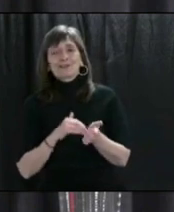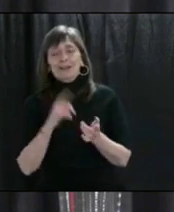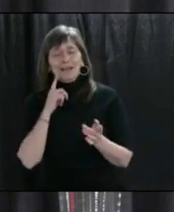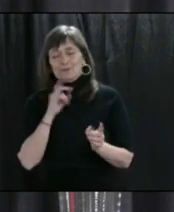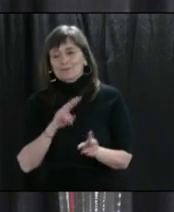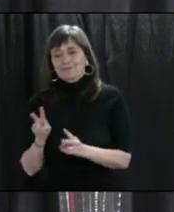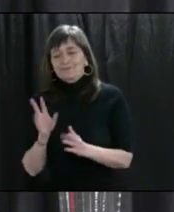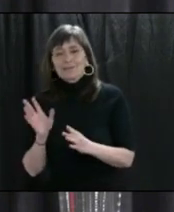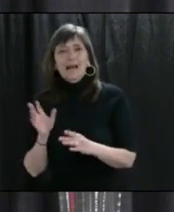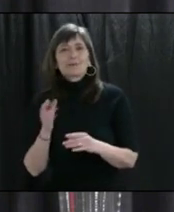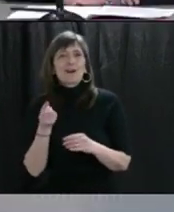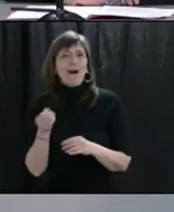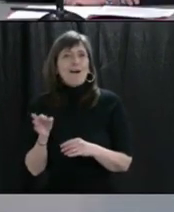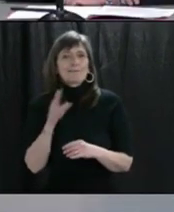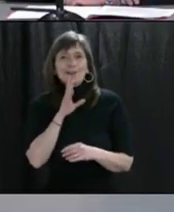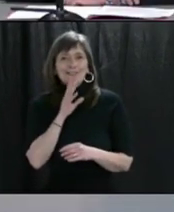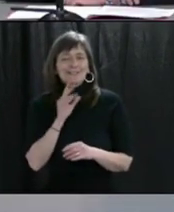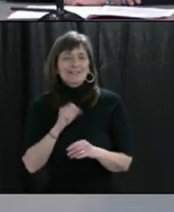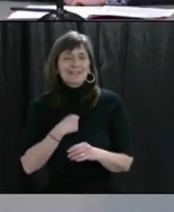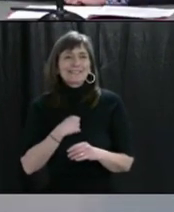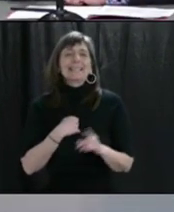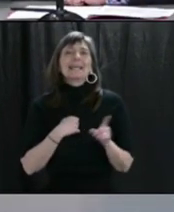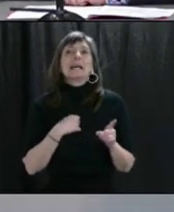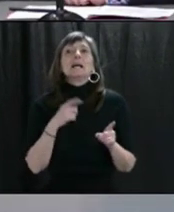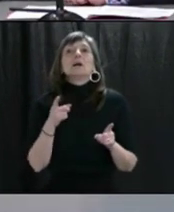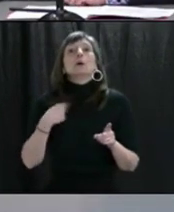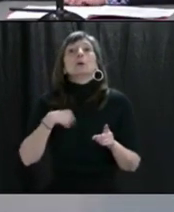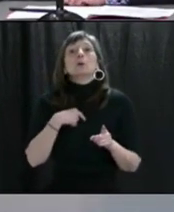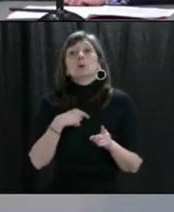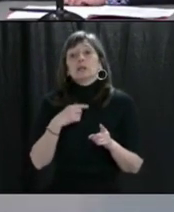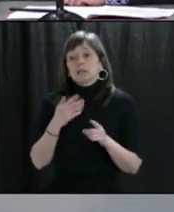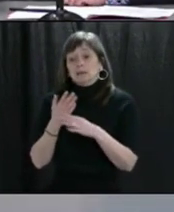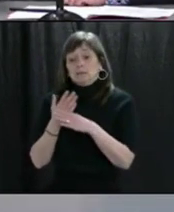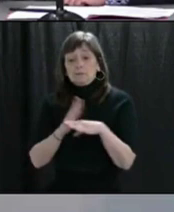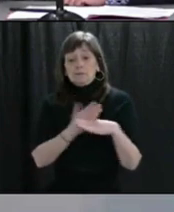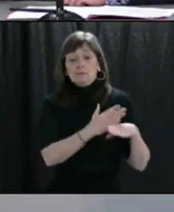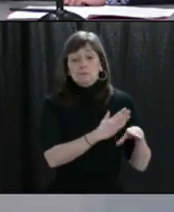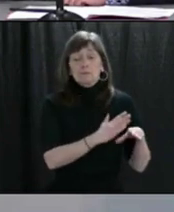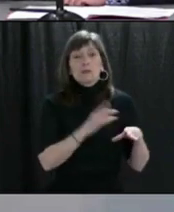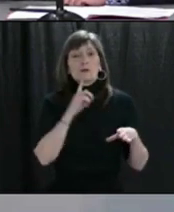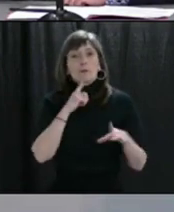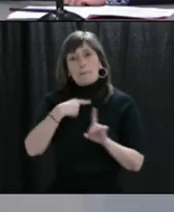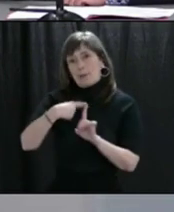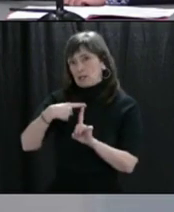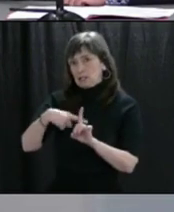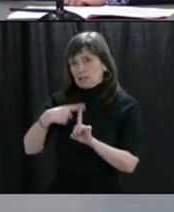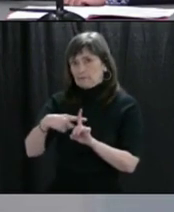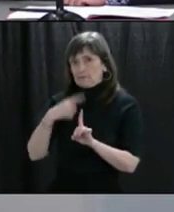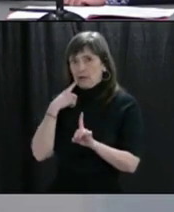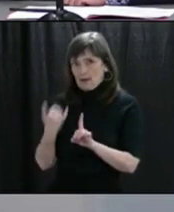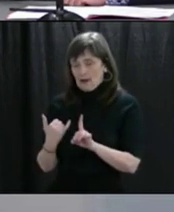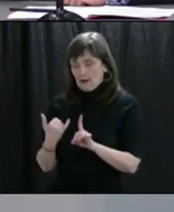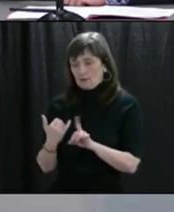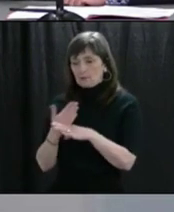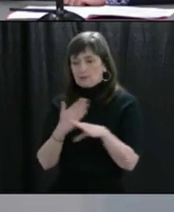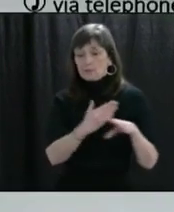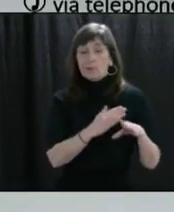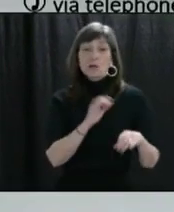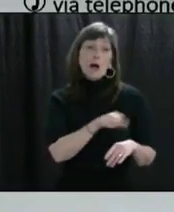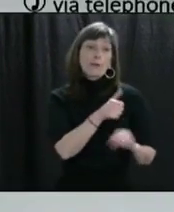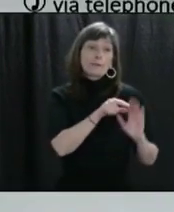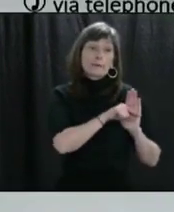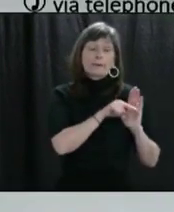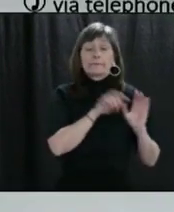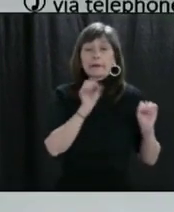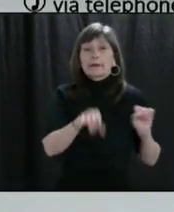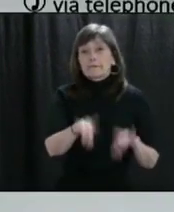mute. So we only have a breakdown of positive cases at the moment, but we can get the others, yes.